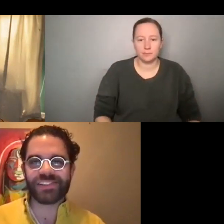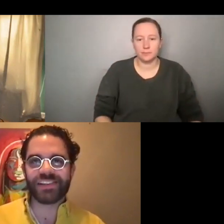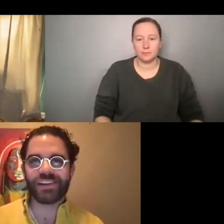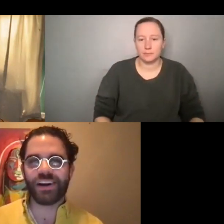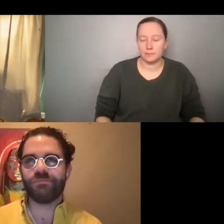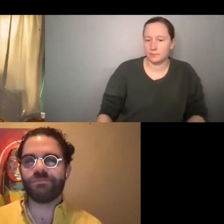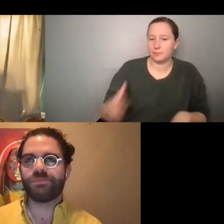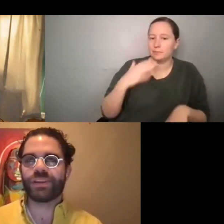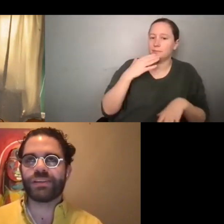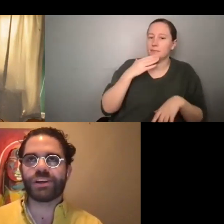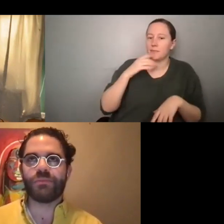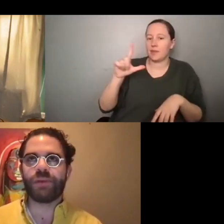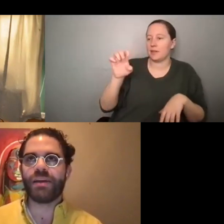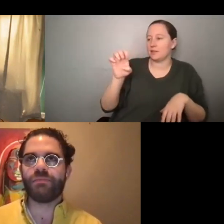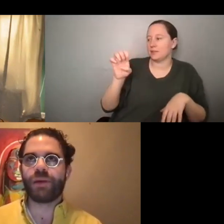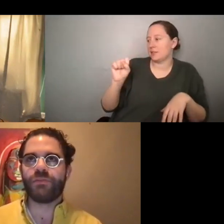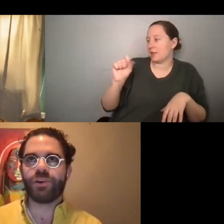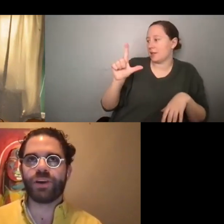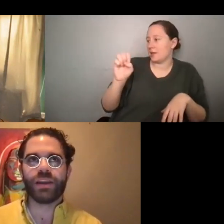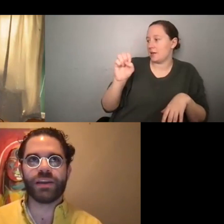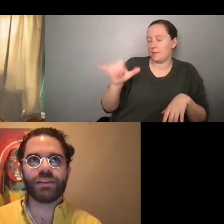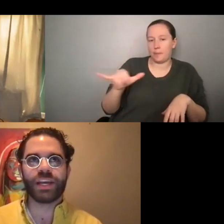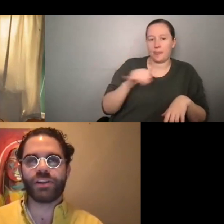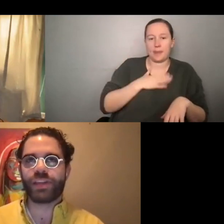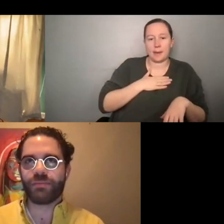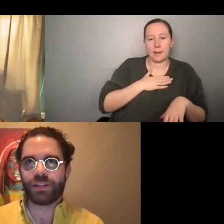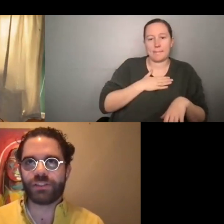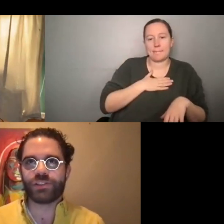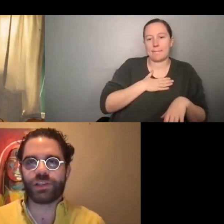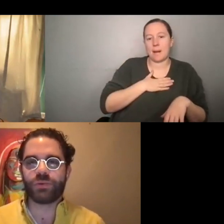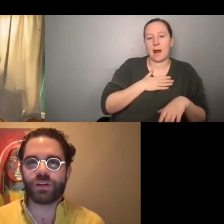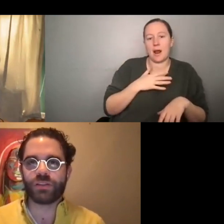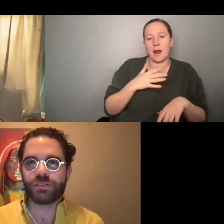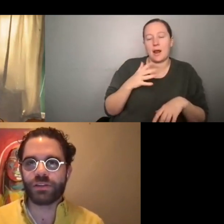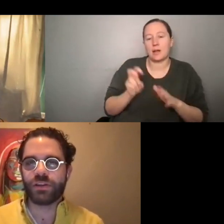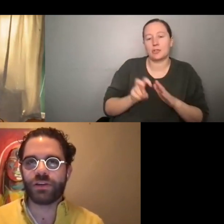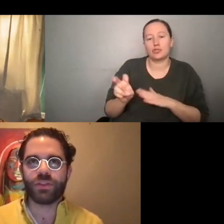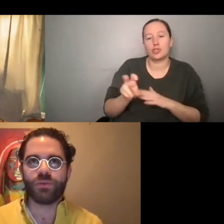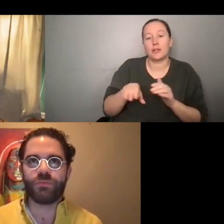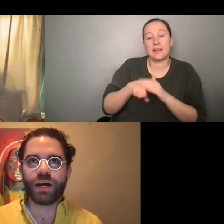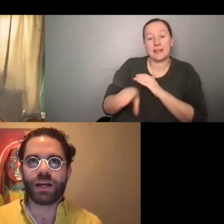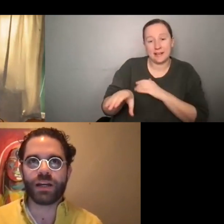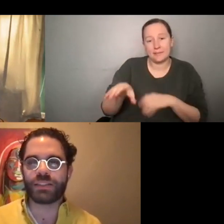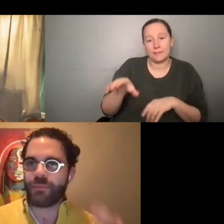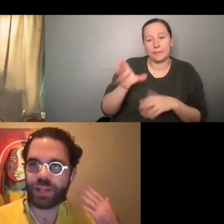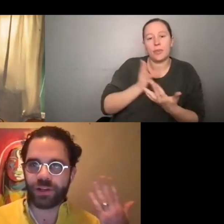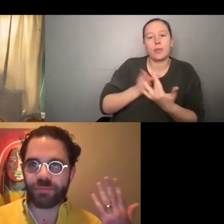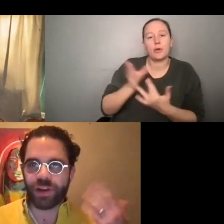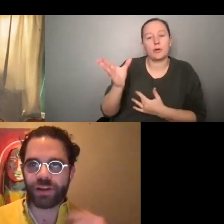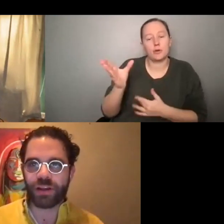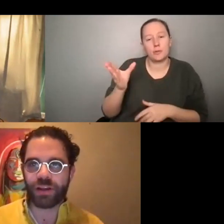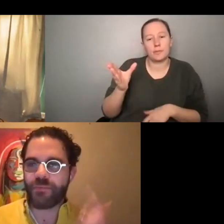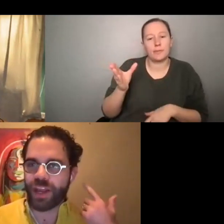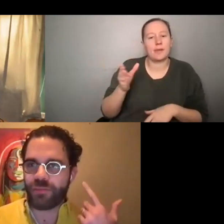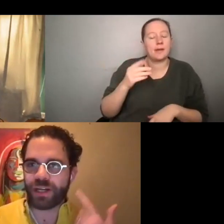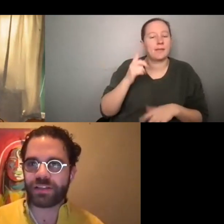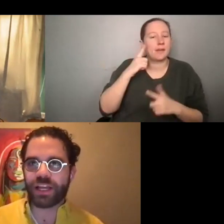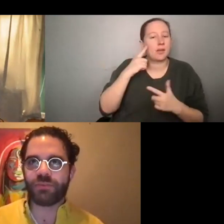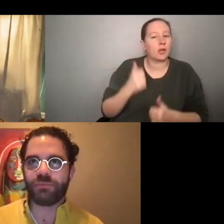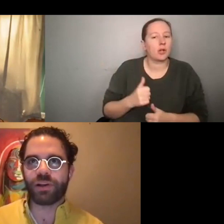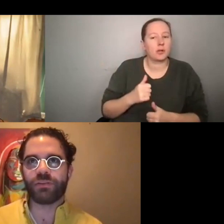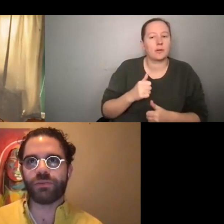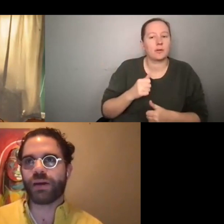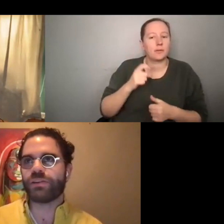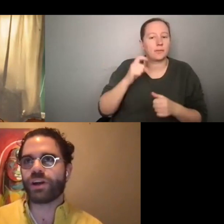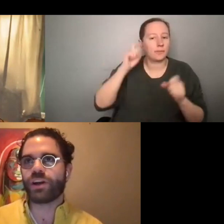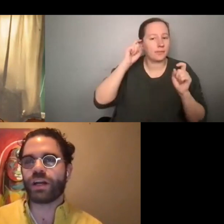Thanks, Leslie. Um, so my, my foray into the entertainment industry was through my, uh, I'm hearing impaired and I have my AirPods